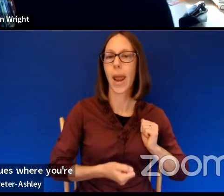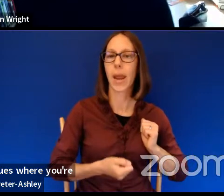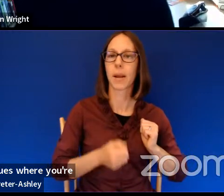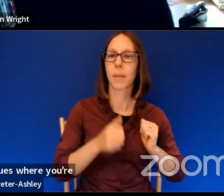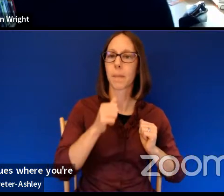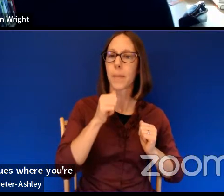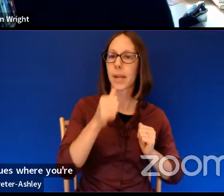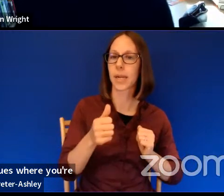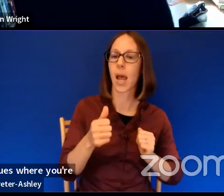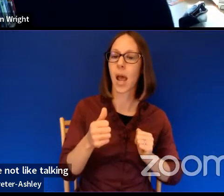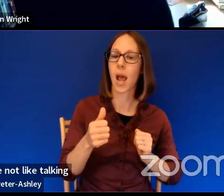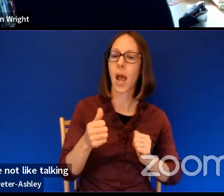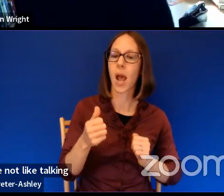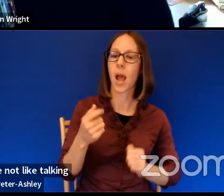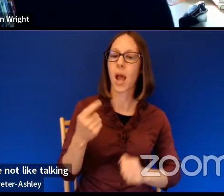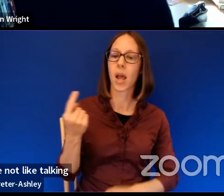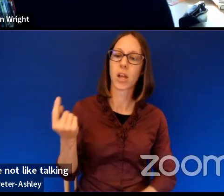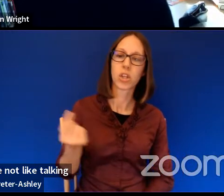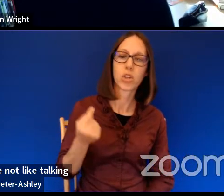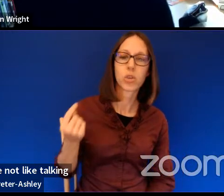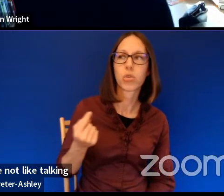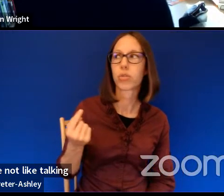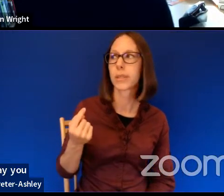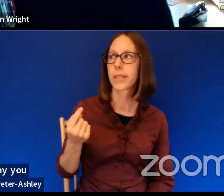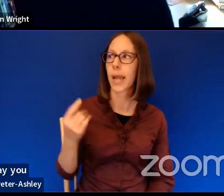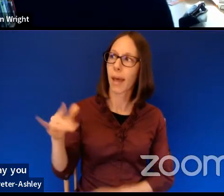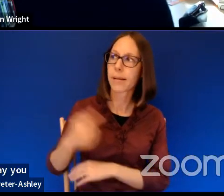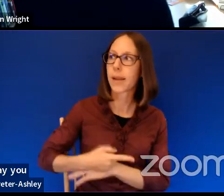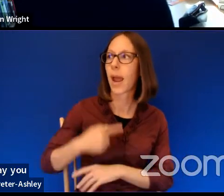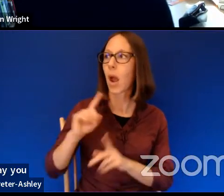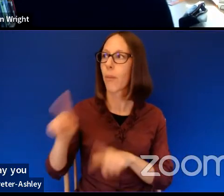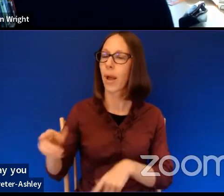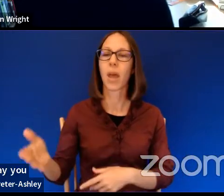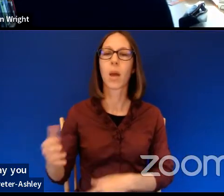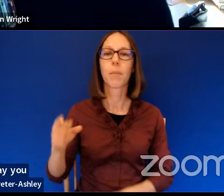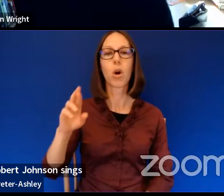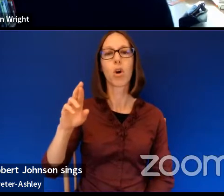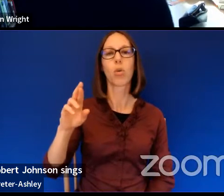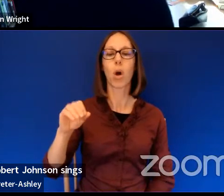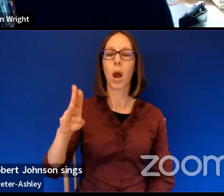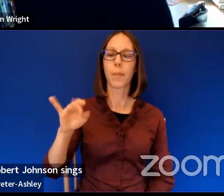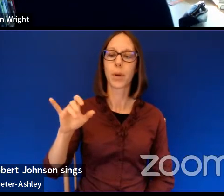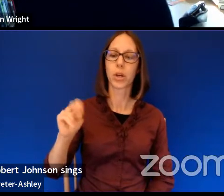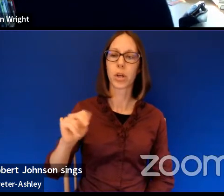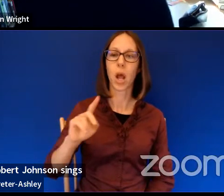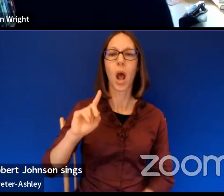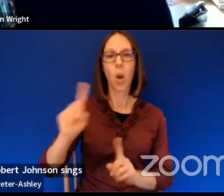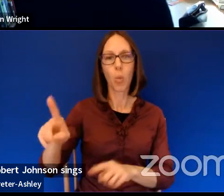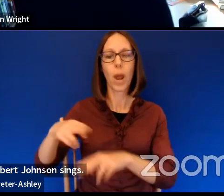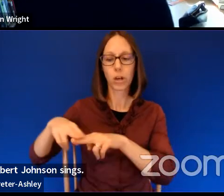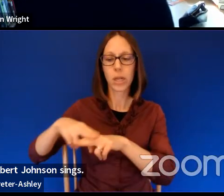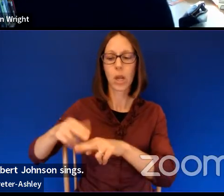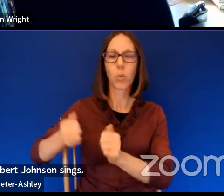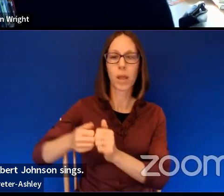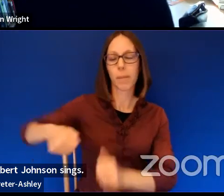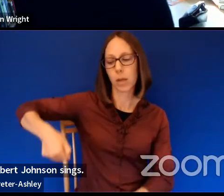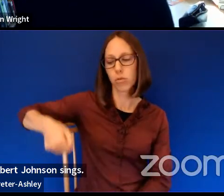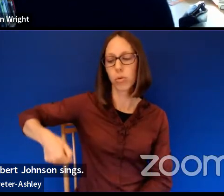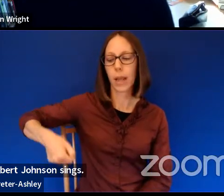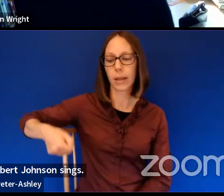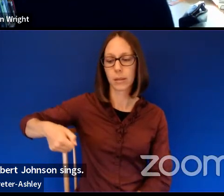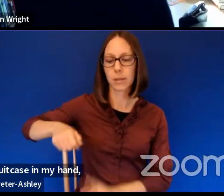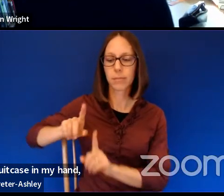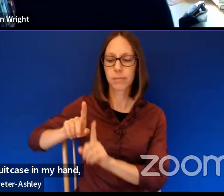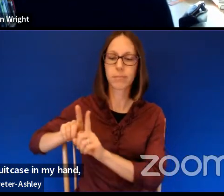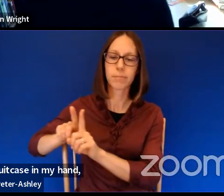and the day you went there, but instead, you know, Robert Johnson saying is, I went down to the station with my suitcase in my hand. And, you know,